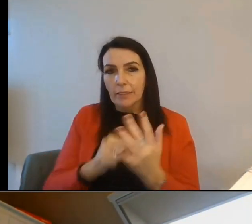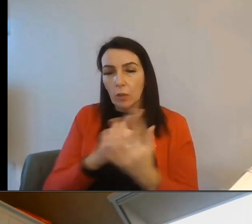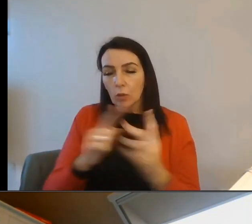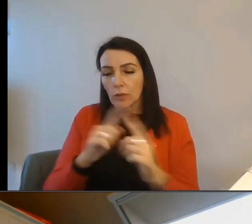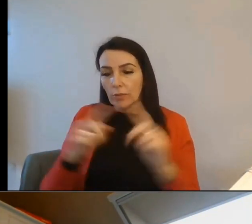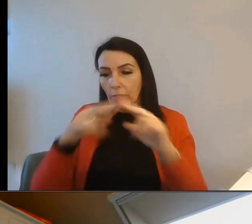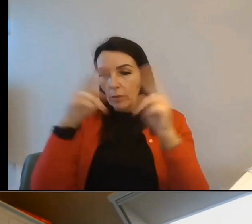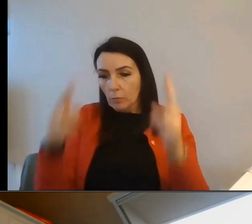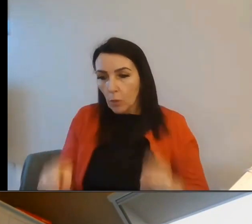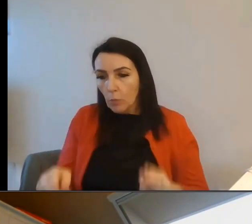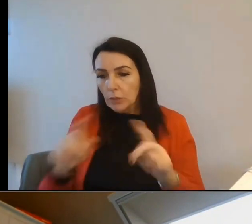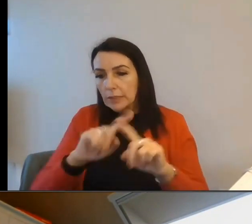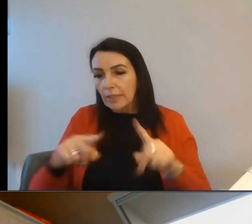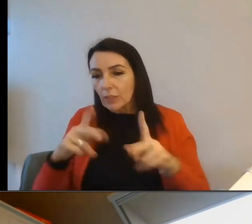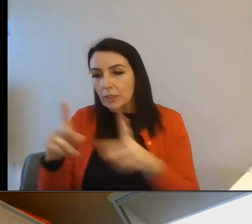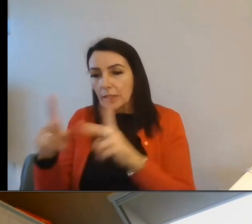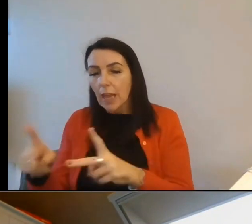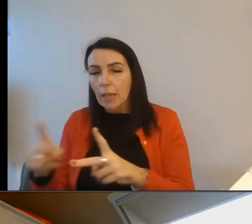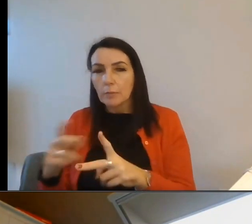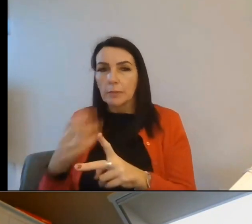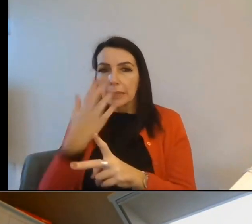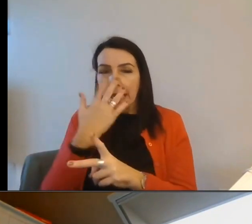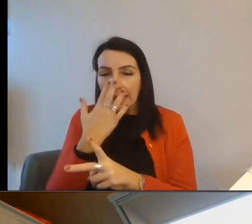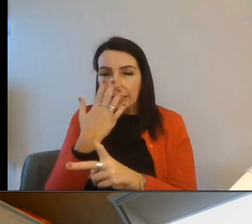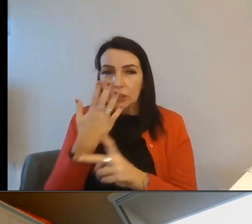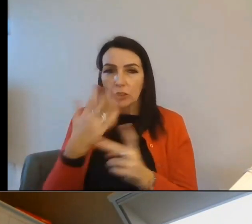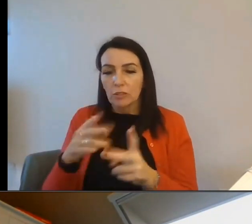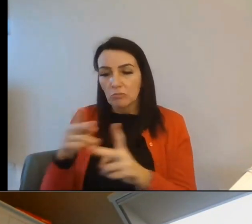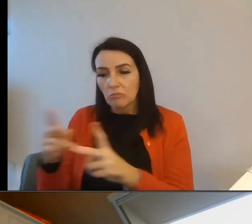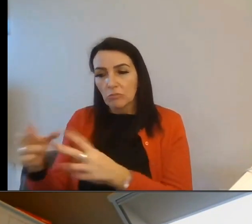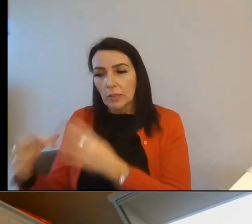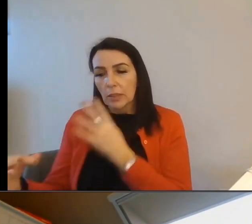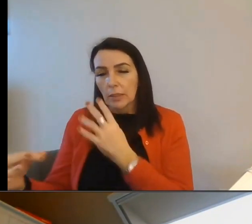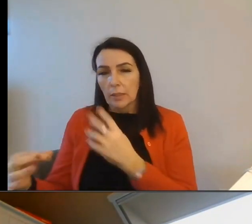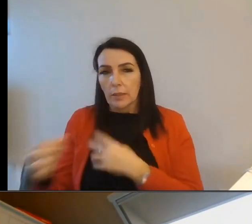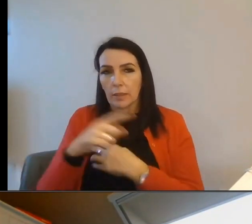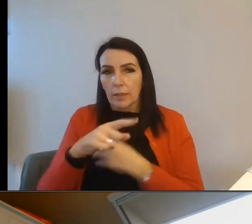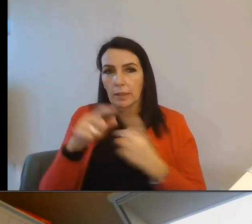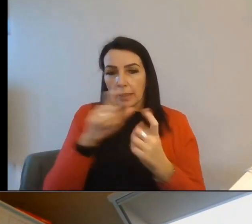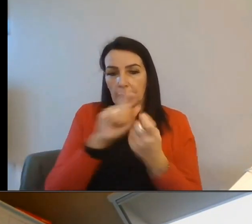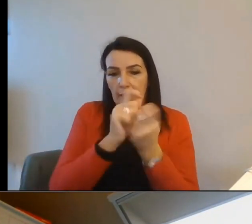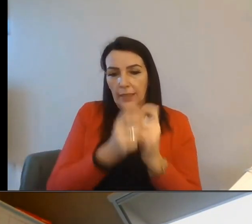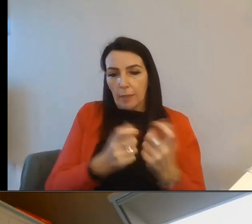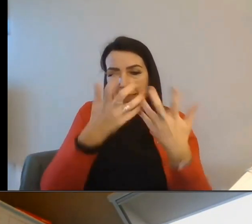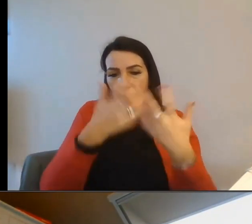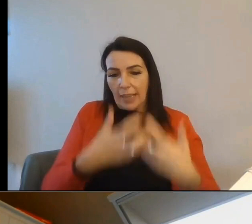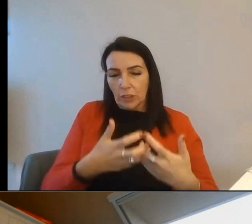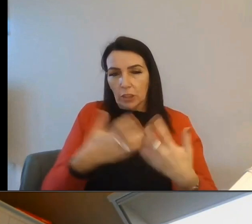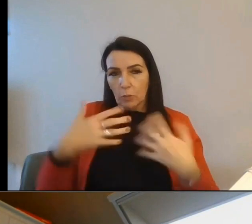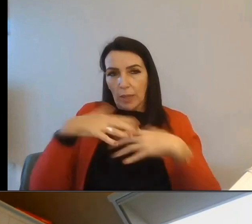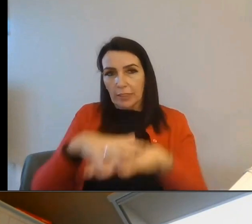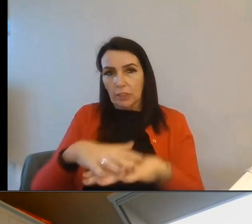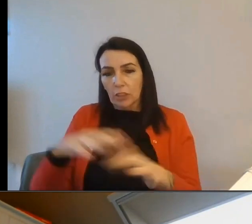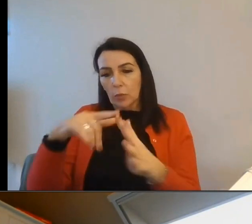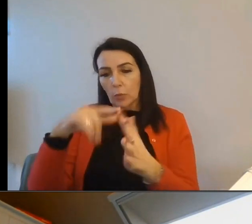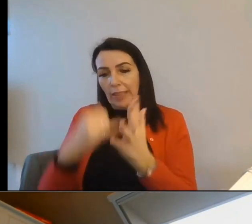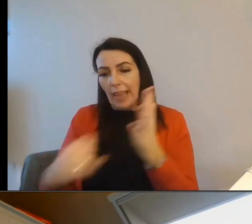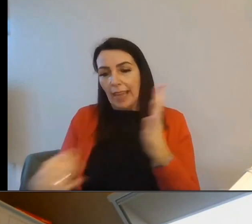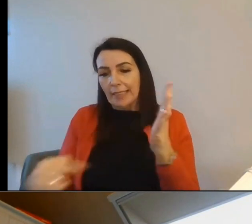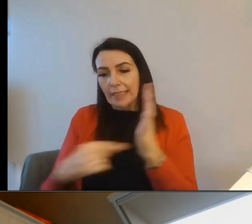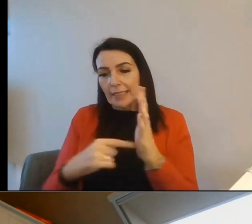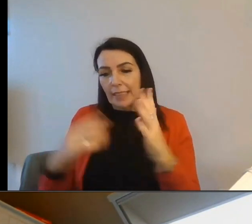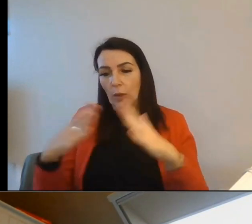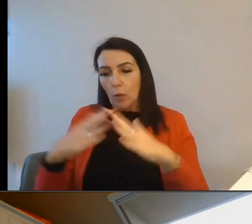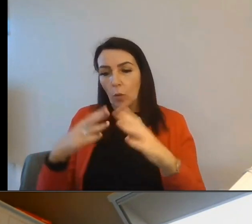regions, and types. And as we've just seen in the demonstration, dynamic engine also integrates with EST's home analytics